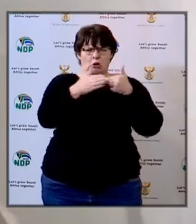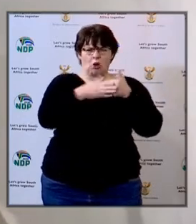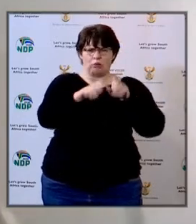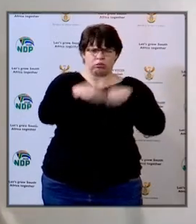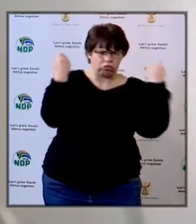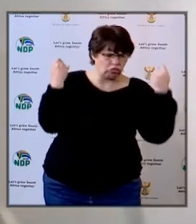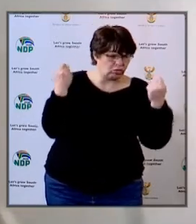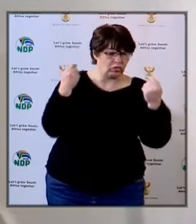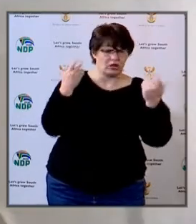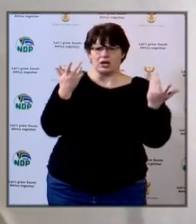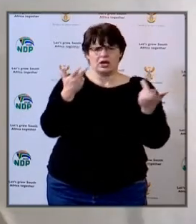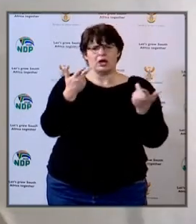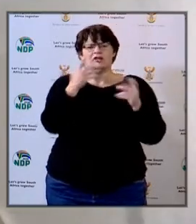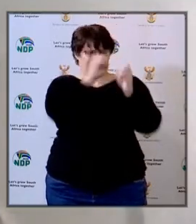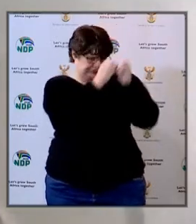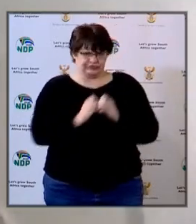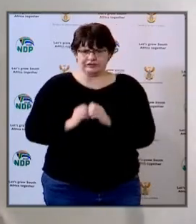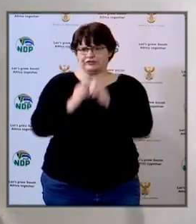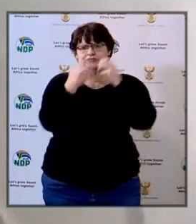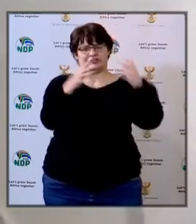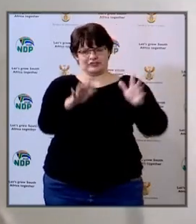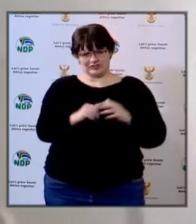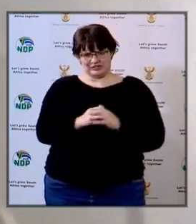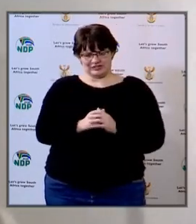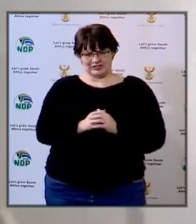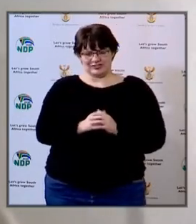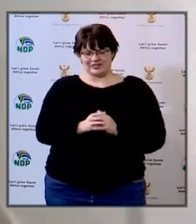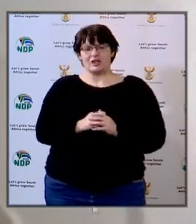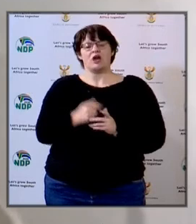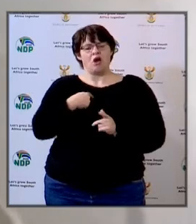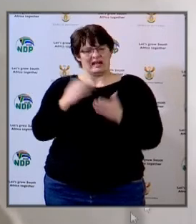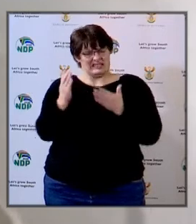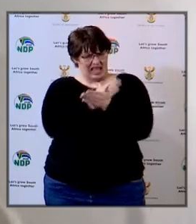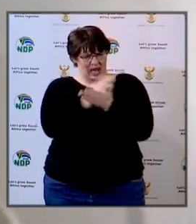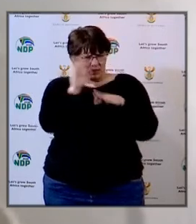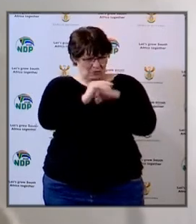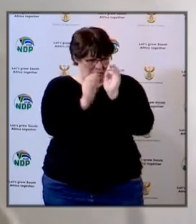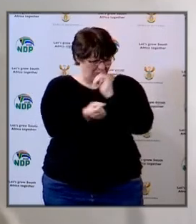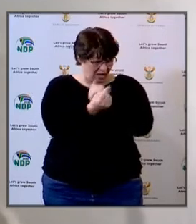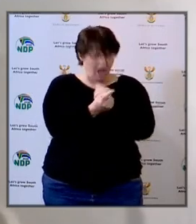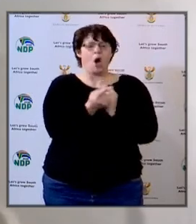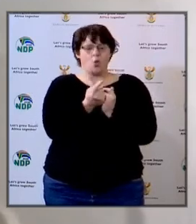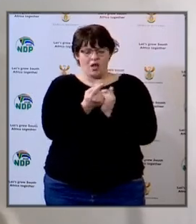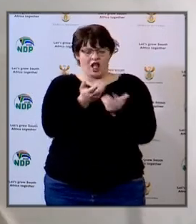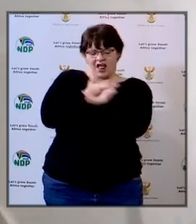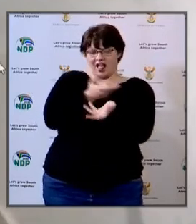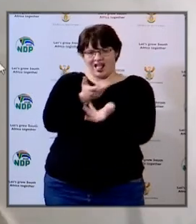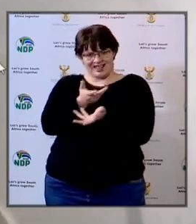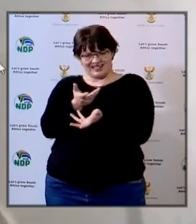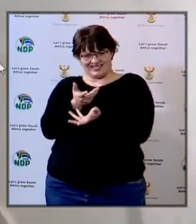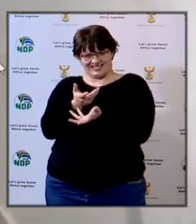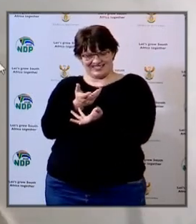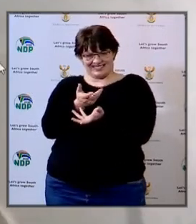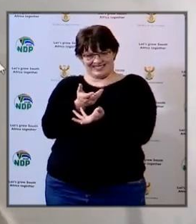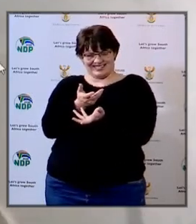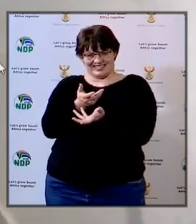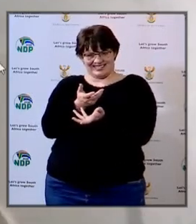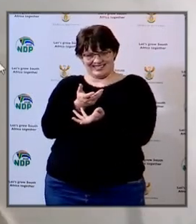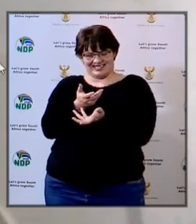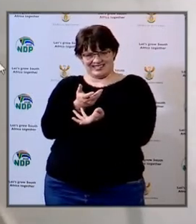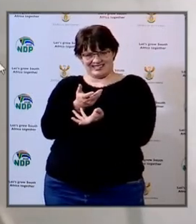and so on so we have used this platform also just to address some of the issues that we have not been able to address